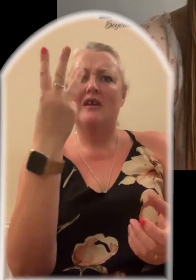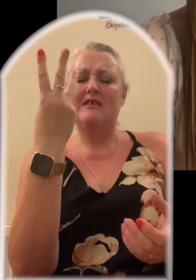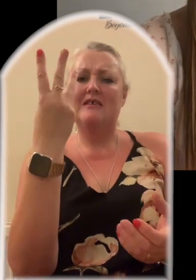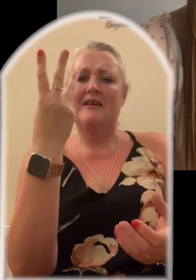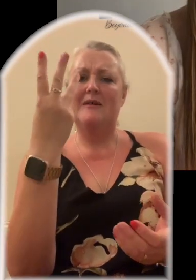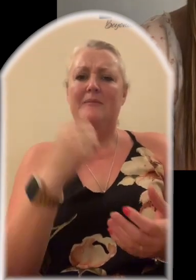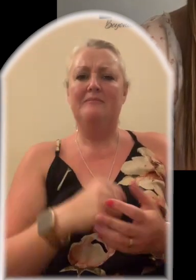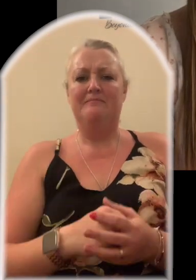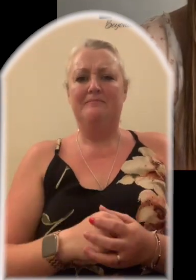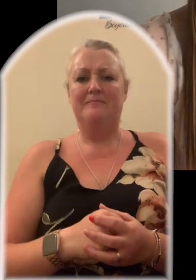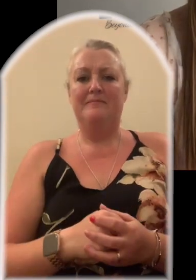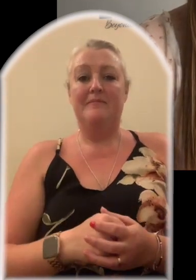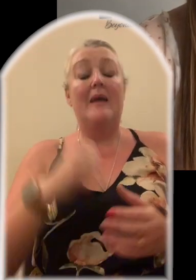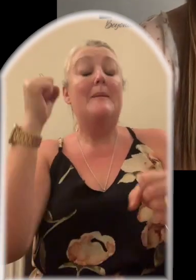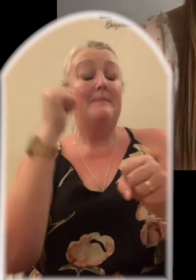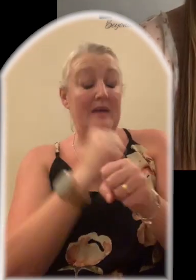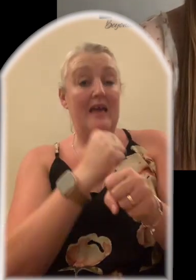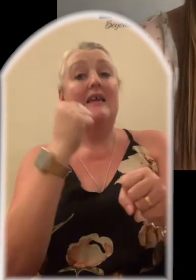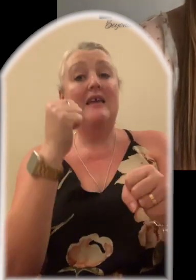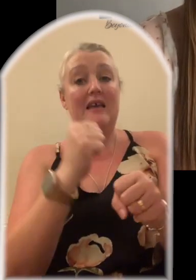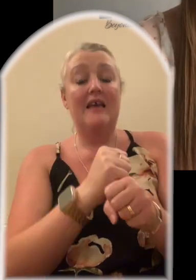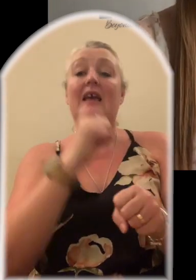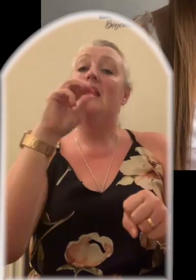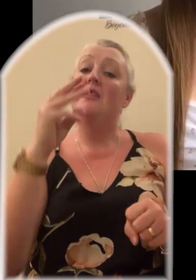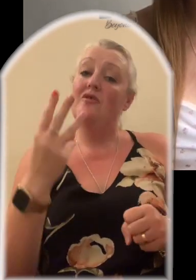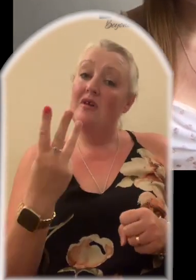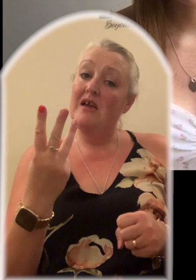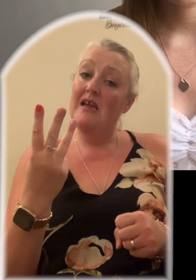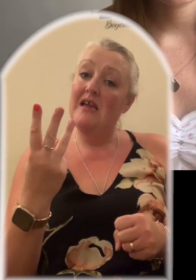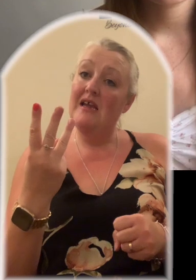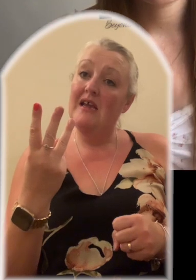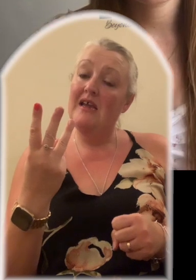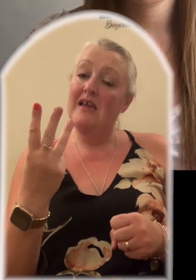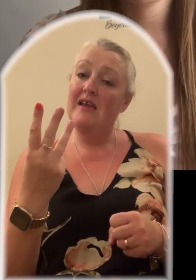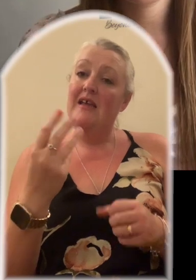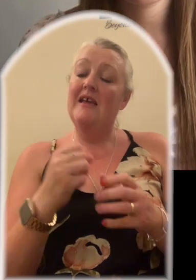threesome Making it three